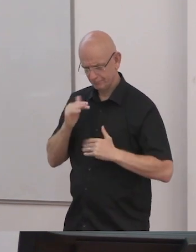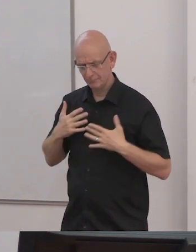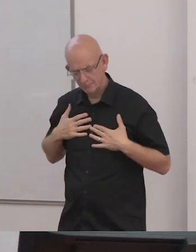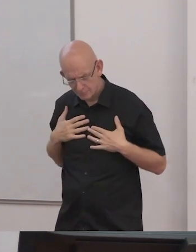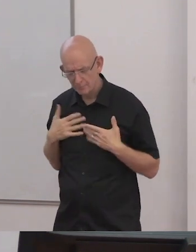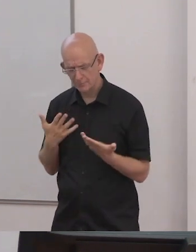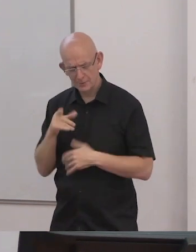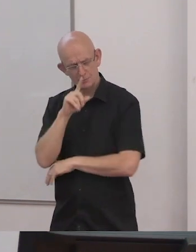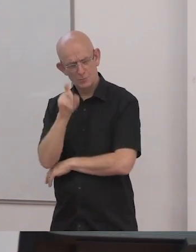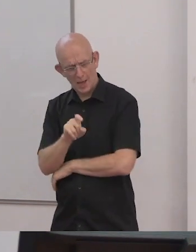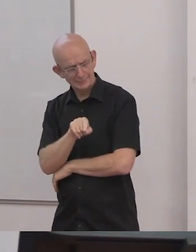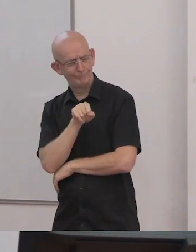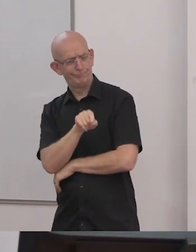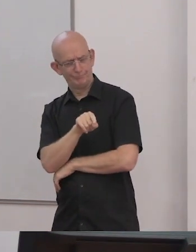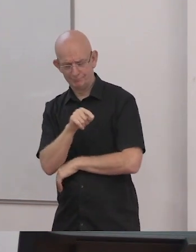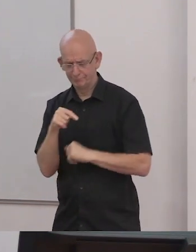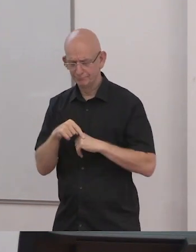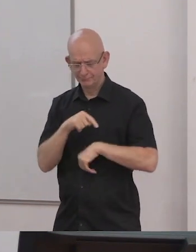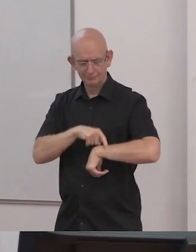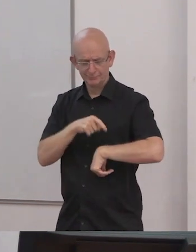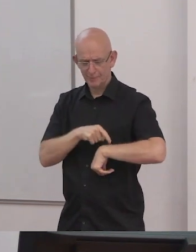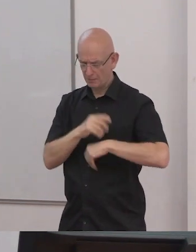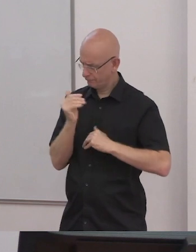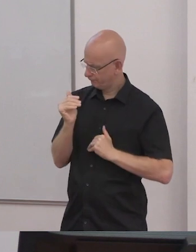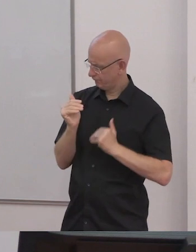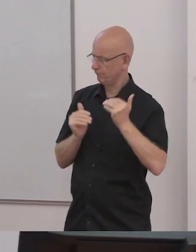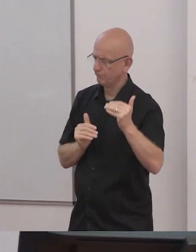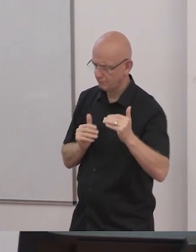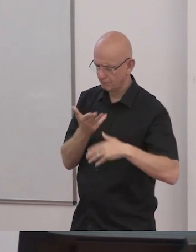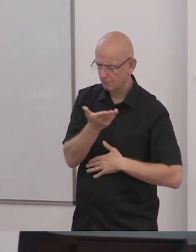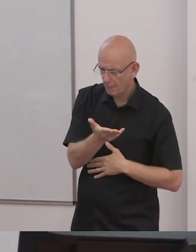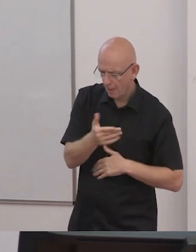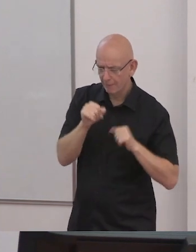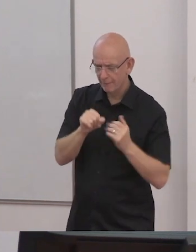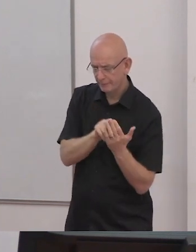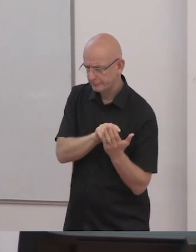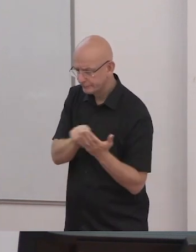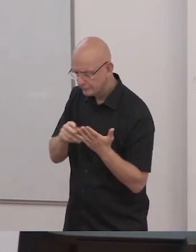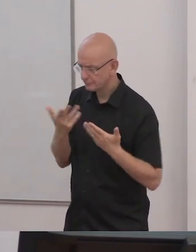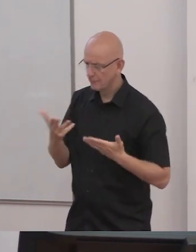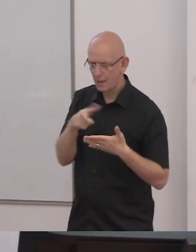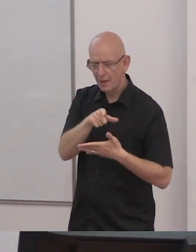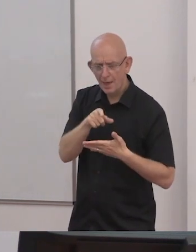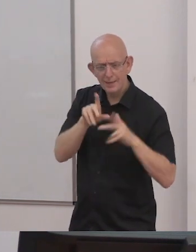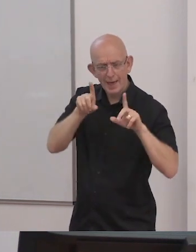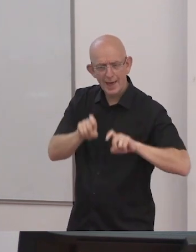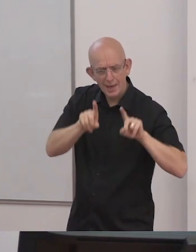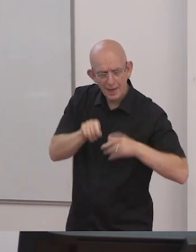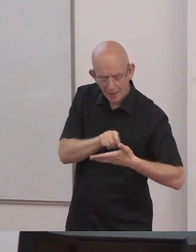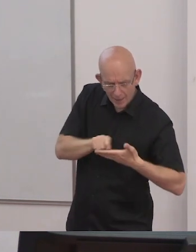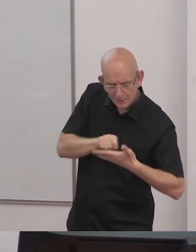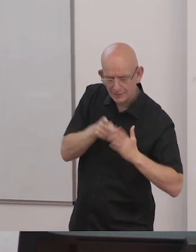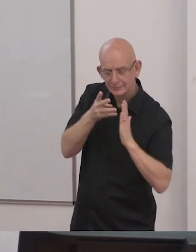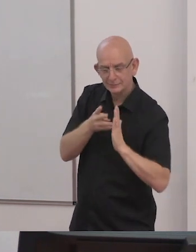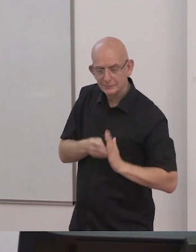computer in exams at best they will witness bullying and at worst they may participate in